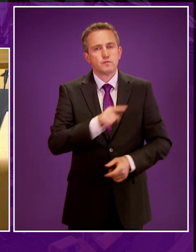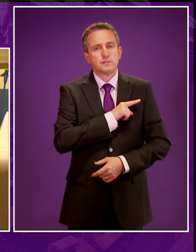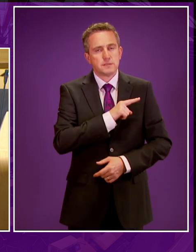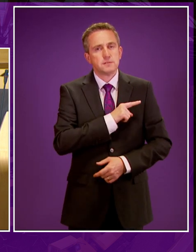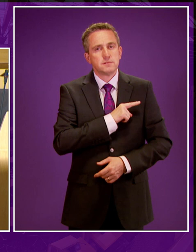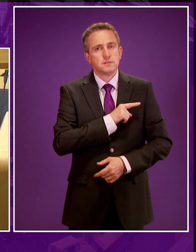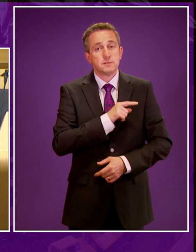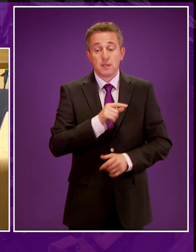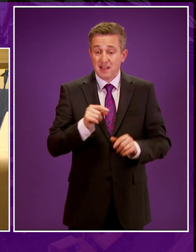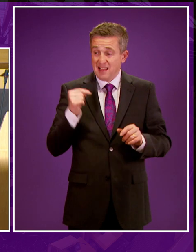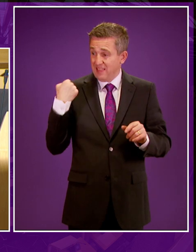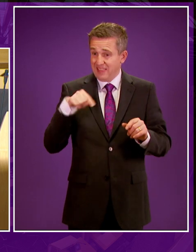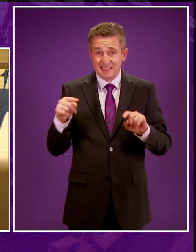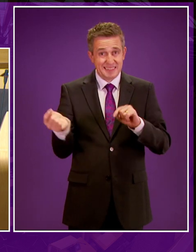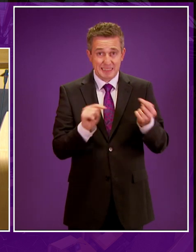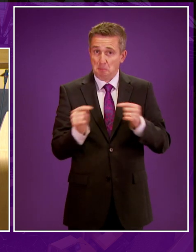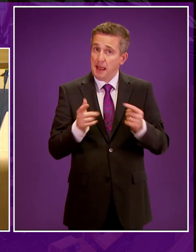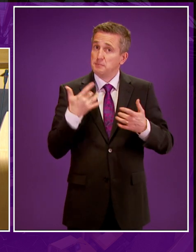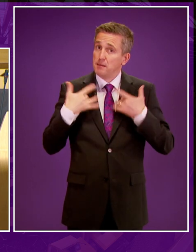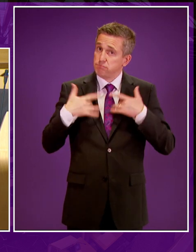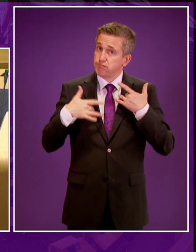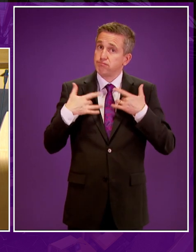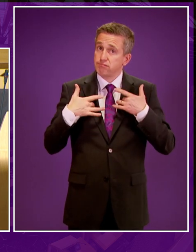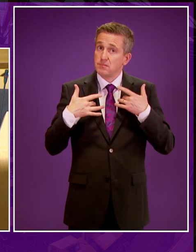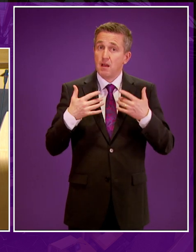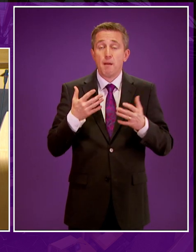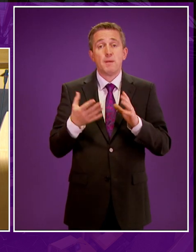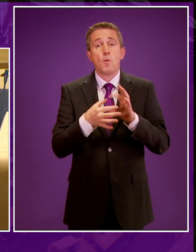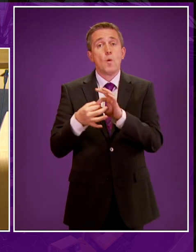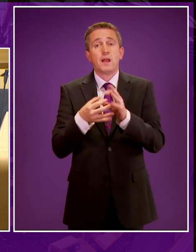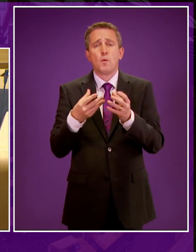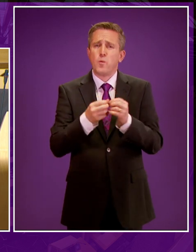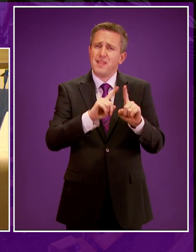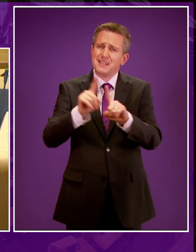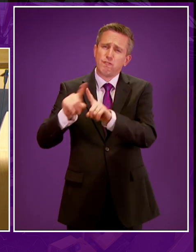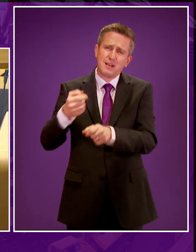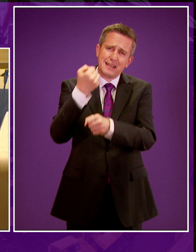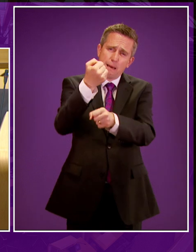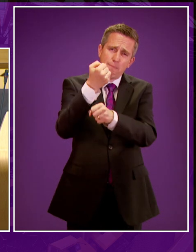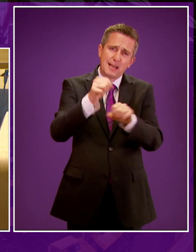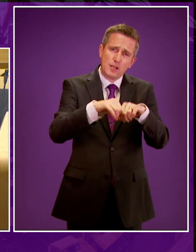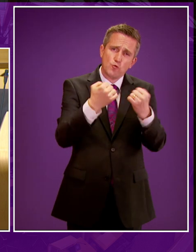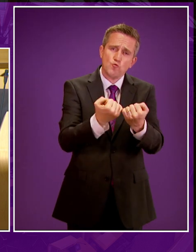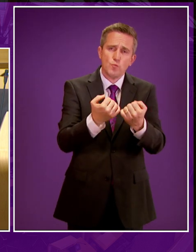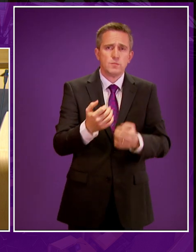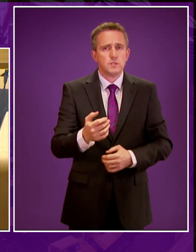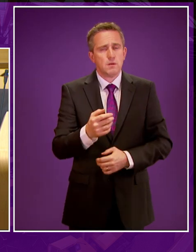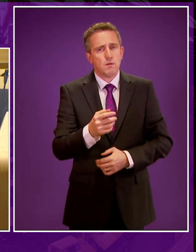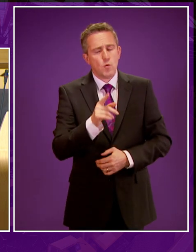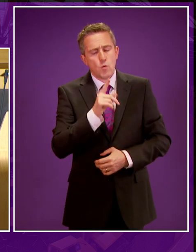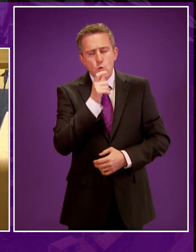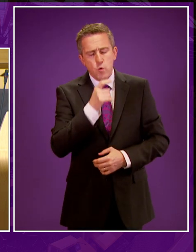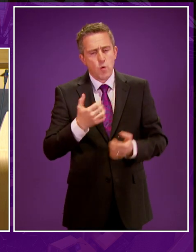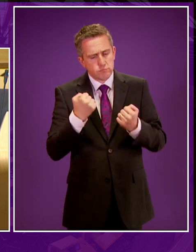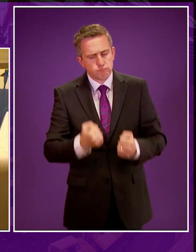This has been an interesting debate over the last few years, and I have been pleased to work alongside campaigners who have argued that we should not exploit this source of